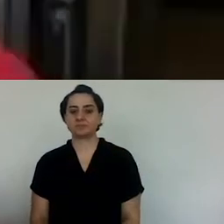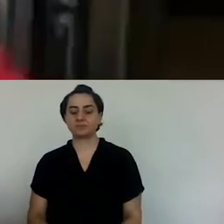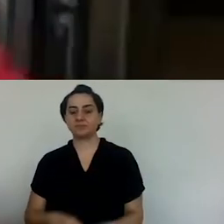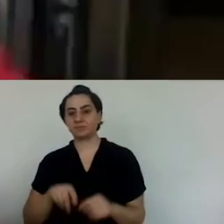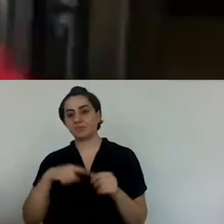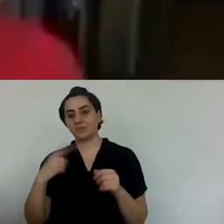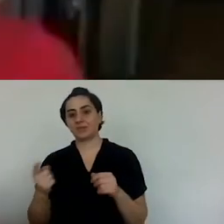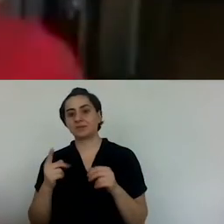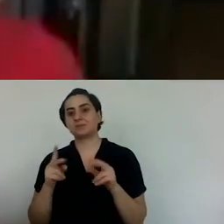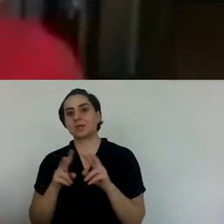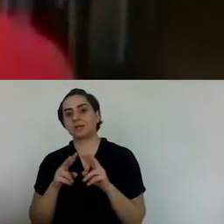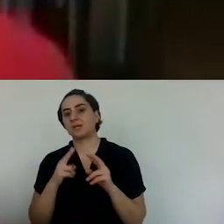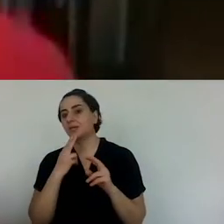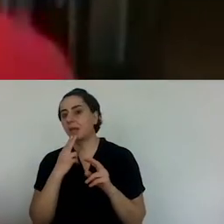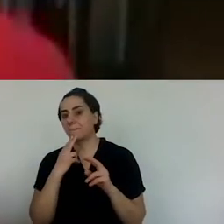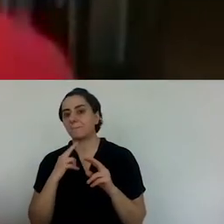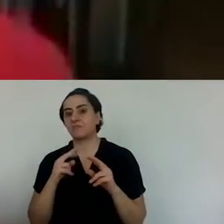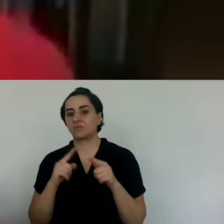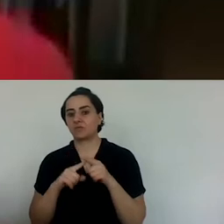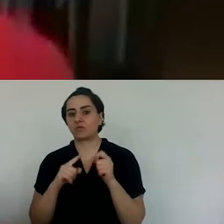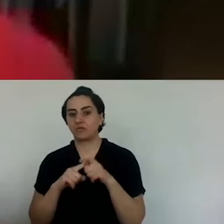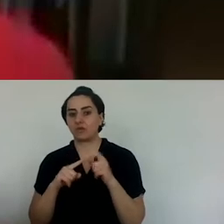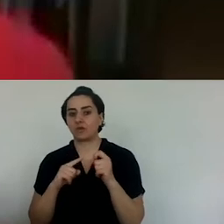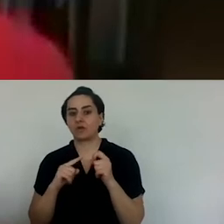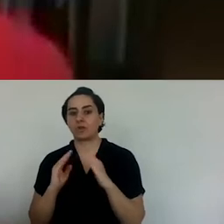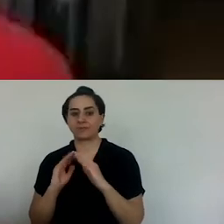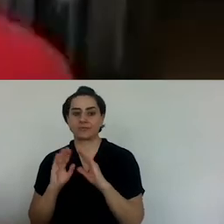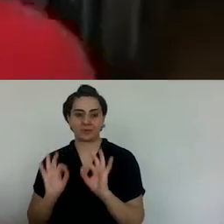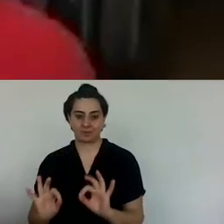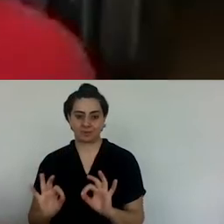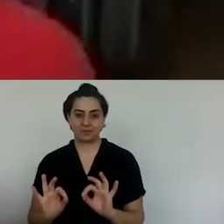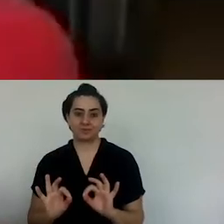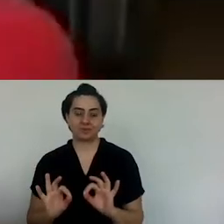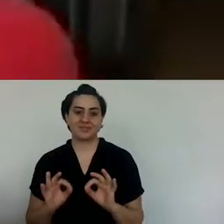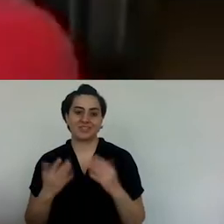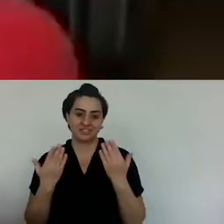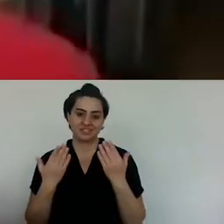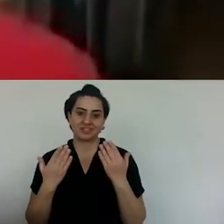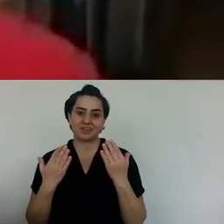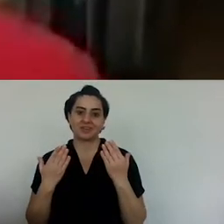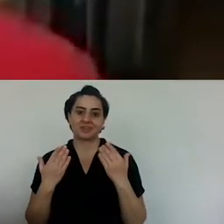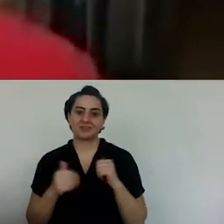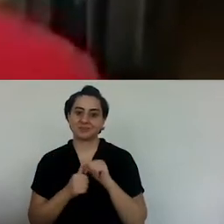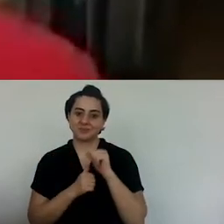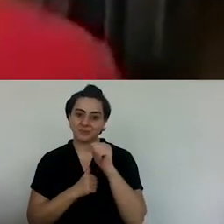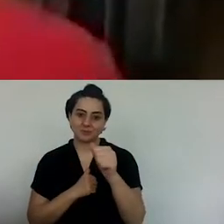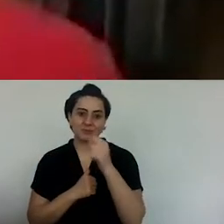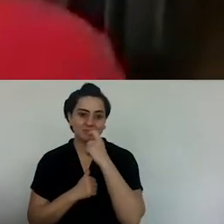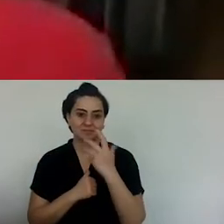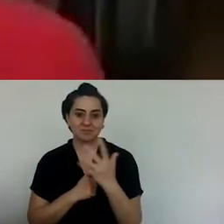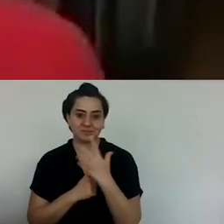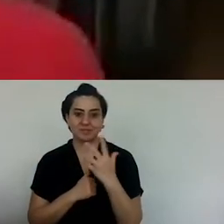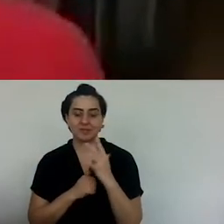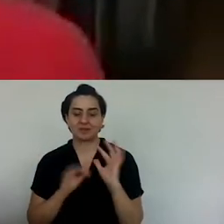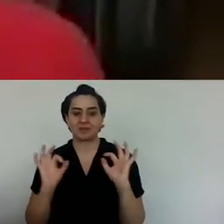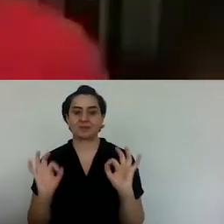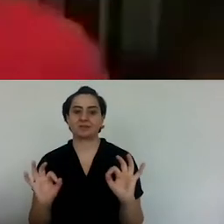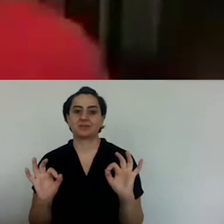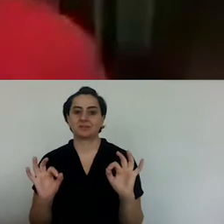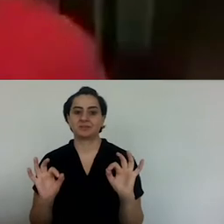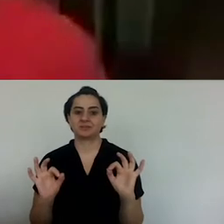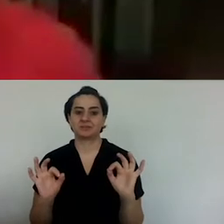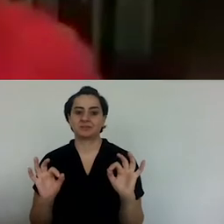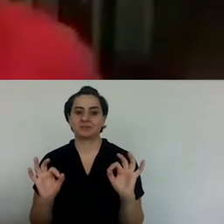Dr. Zuppah was still there as well. Madame Zuppah's house next to us was still there. And I hope for